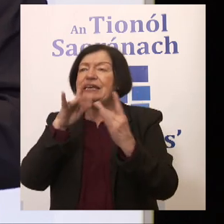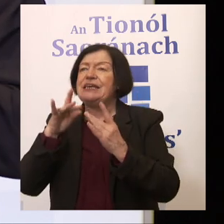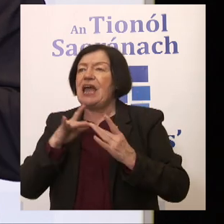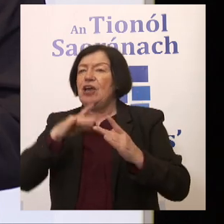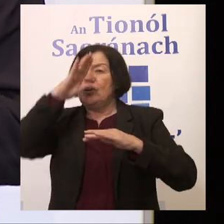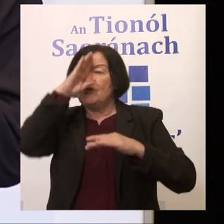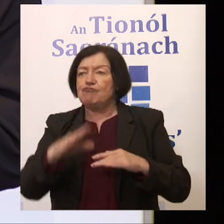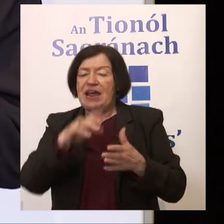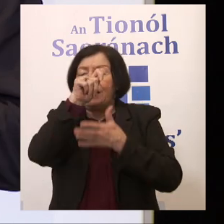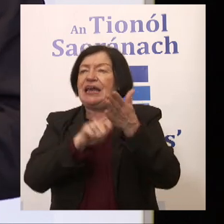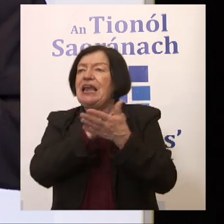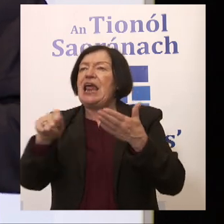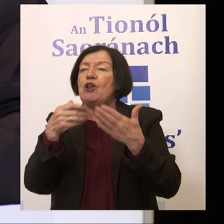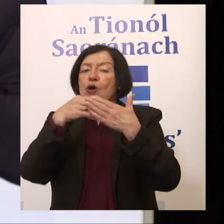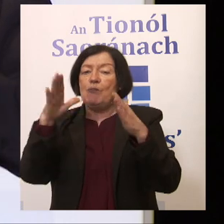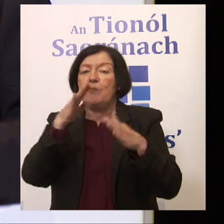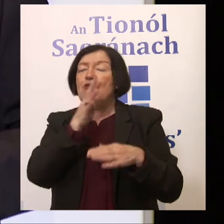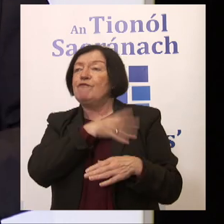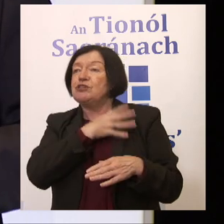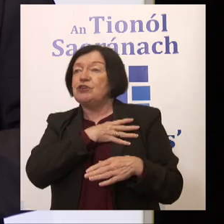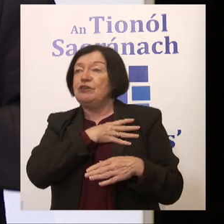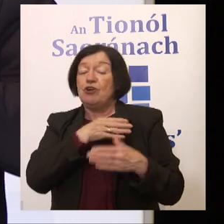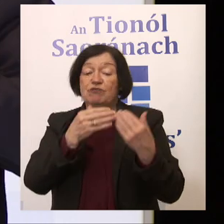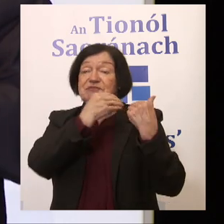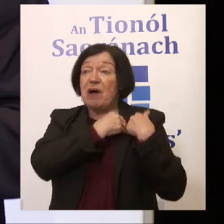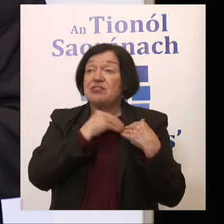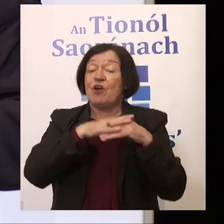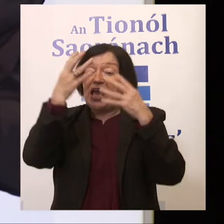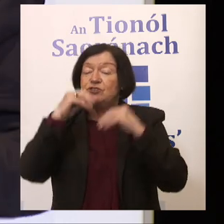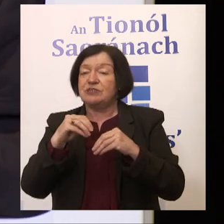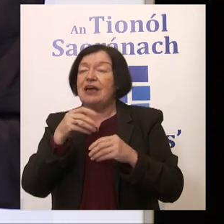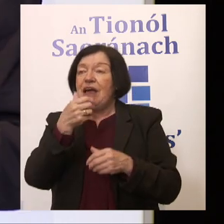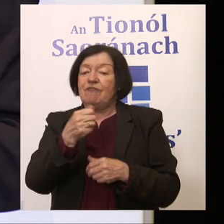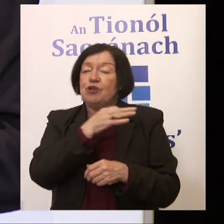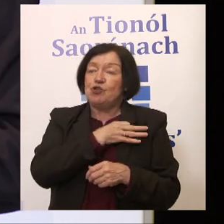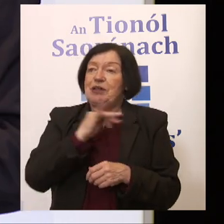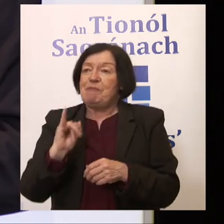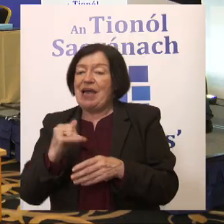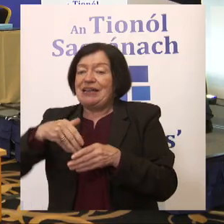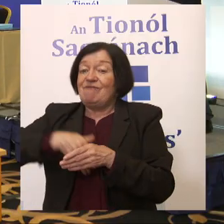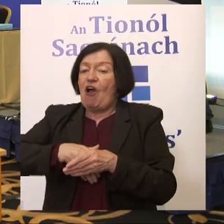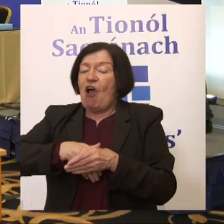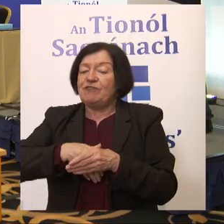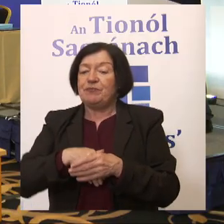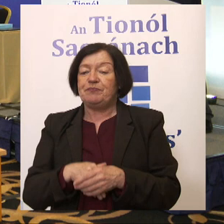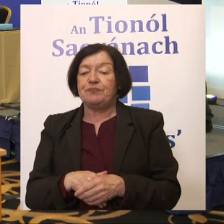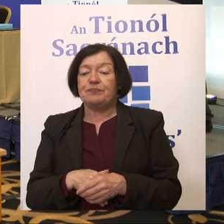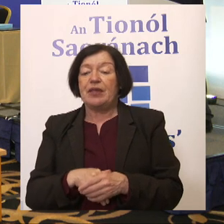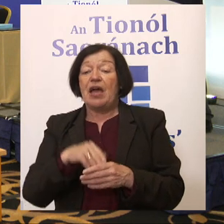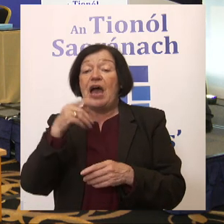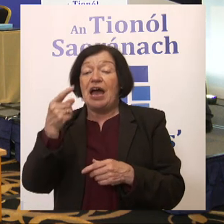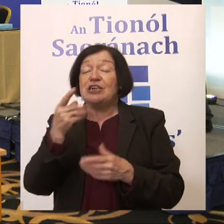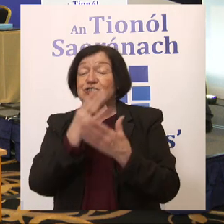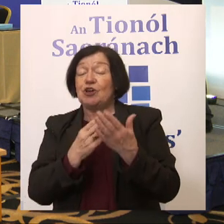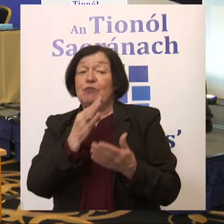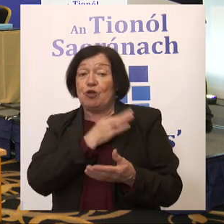directly elected public official responsible for education. And there's both good and bad within that. And in some places the good outweighs